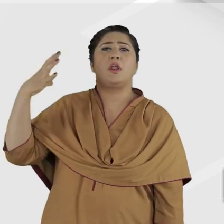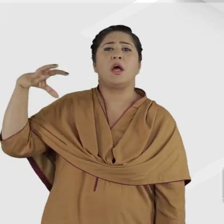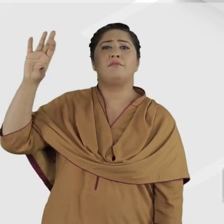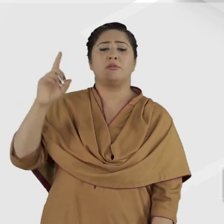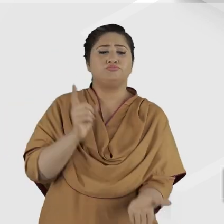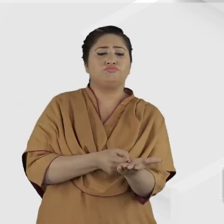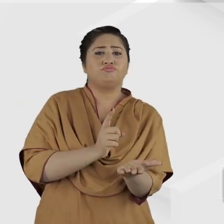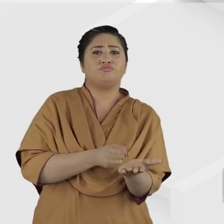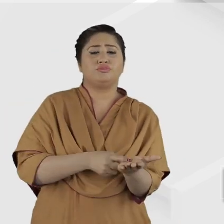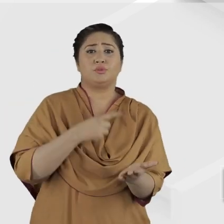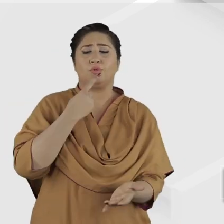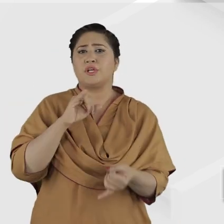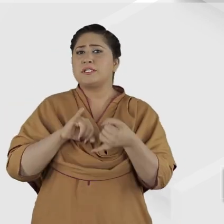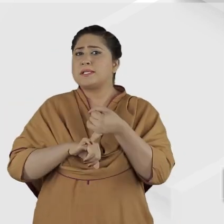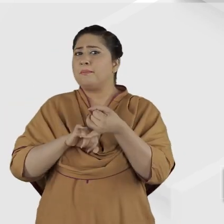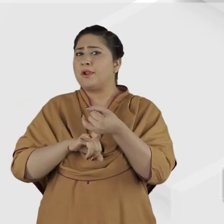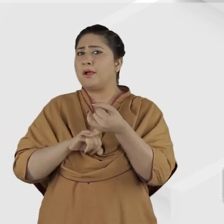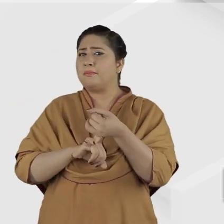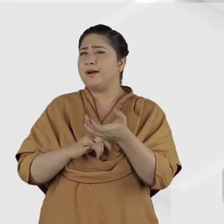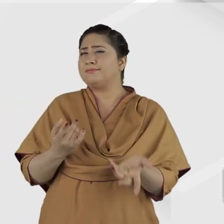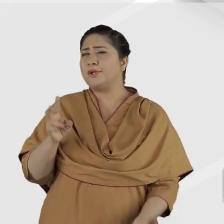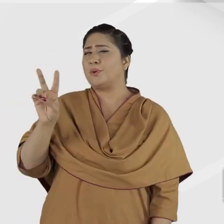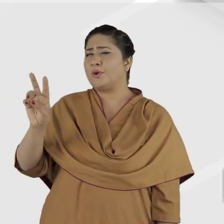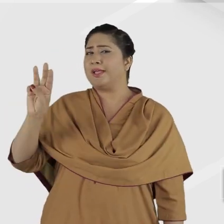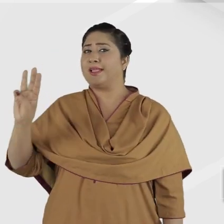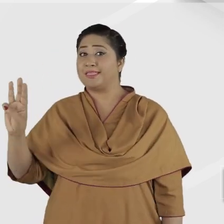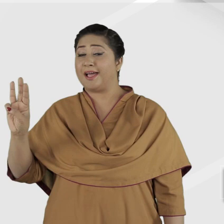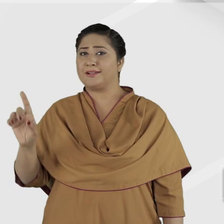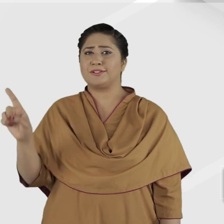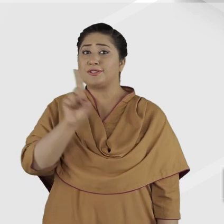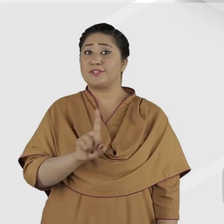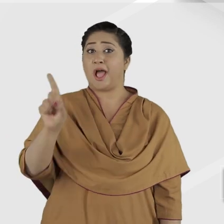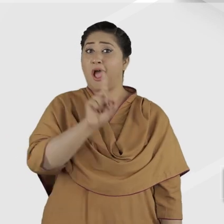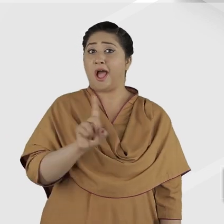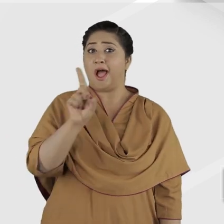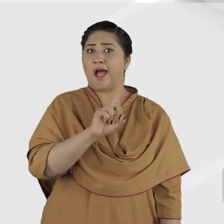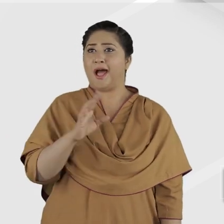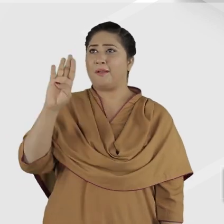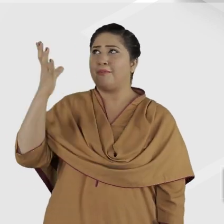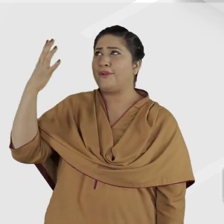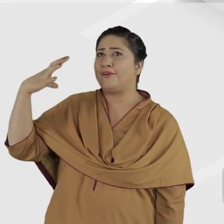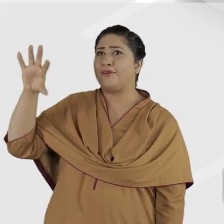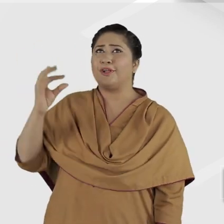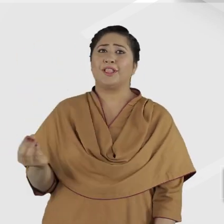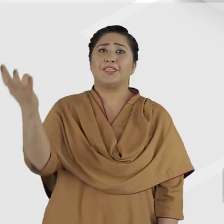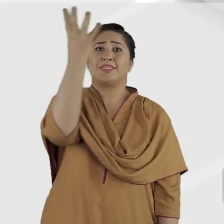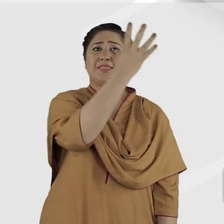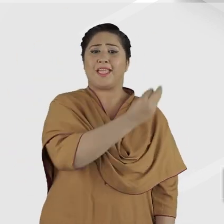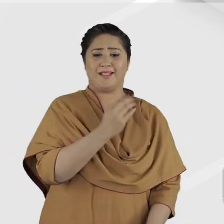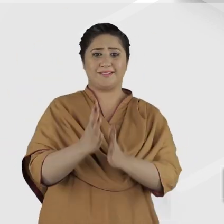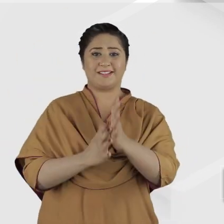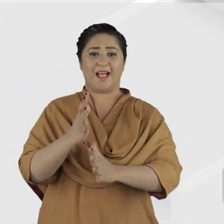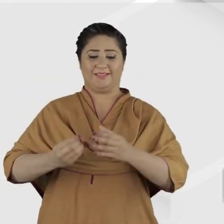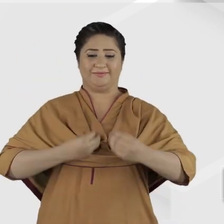Nations has proclaimed September 23rd on a yearly basis as the International Day of Sign Languages,